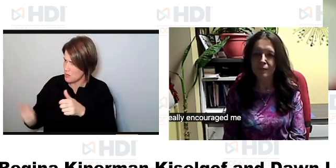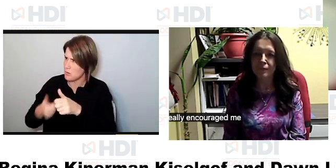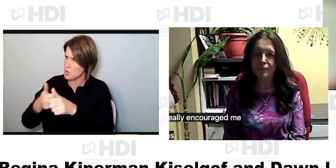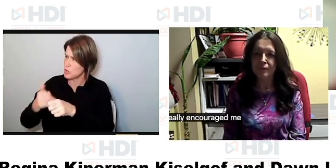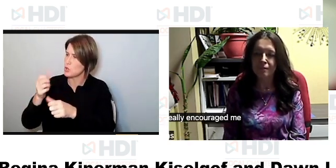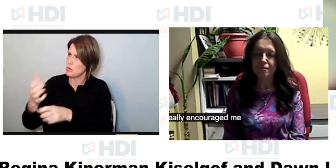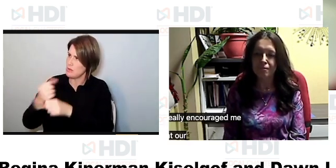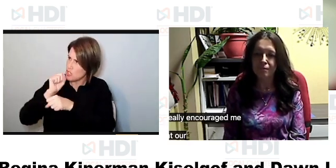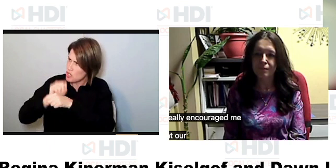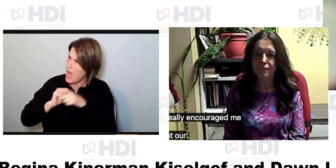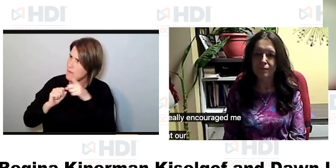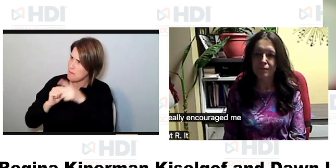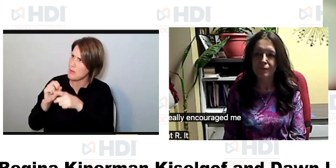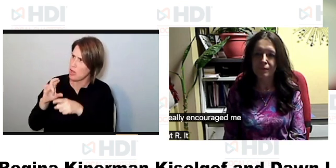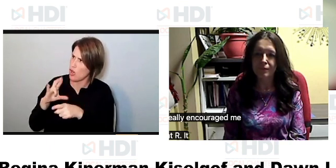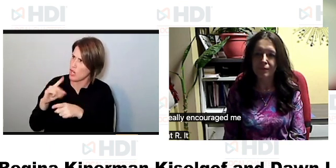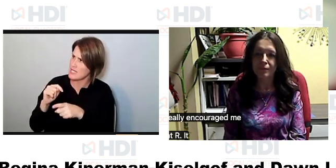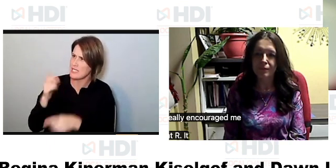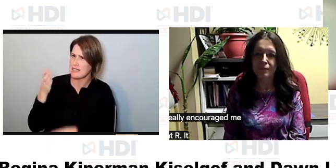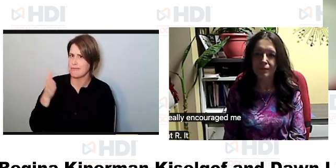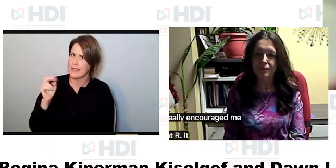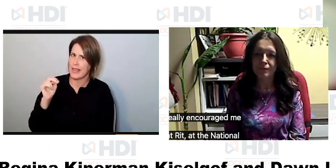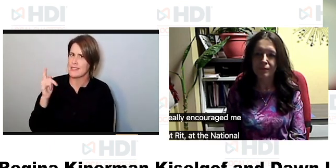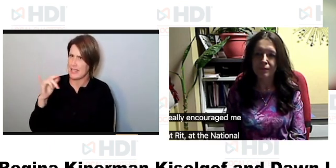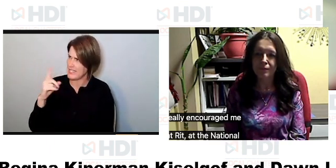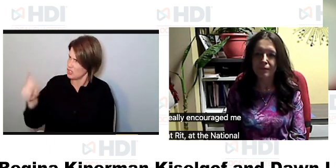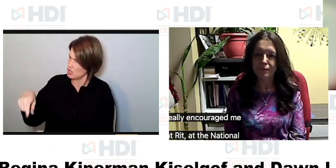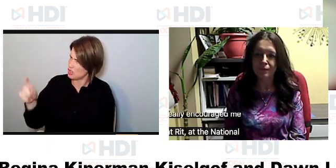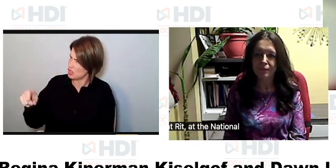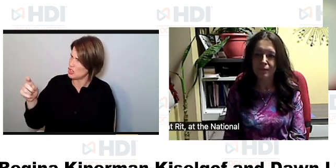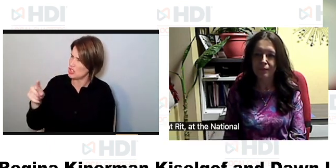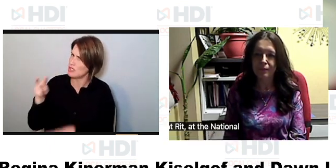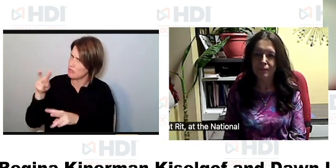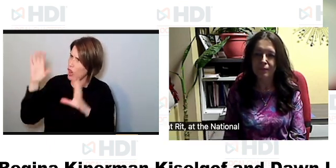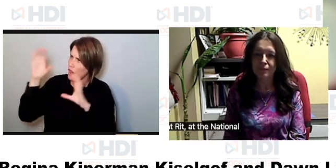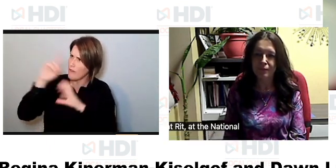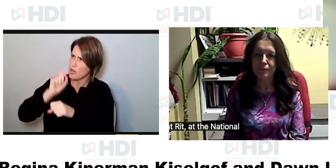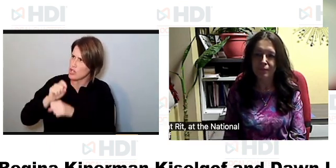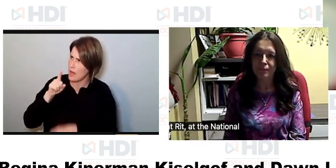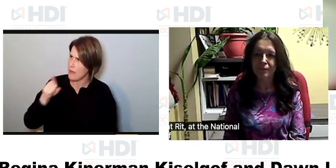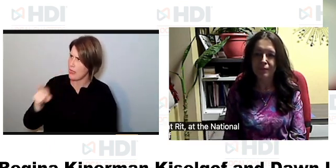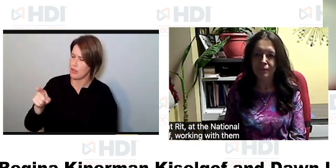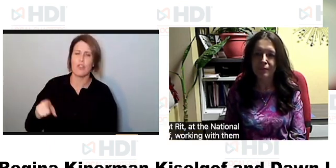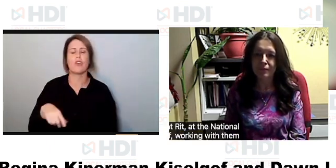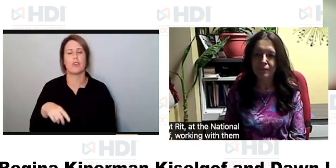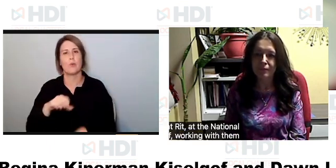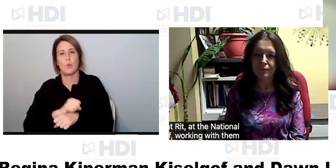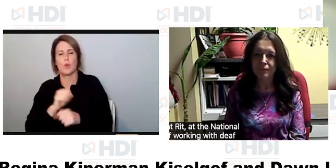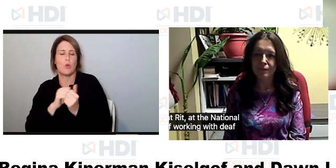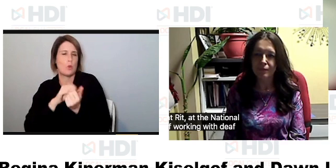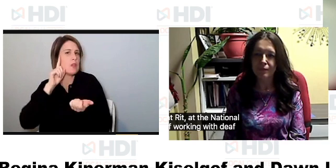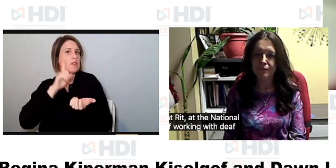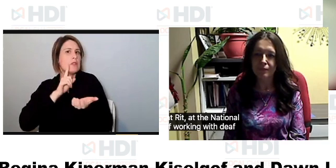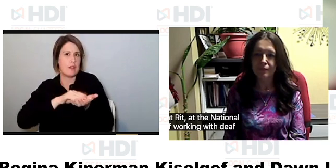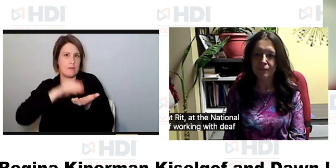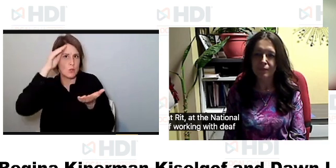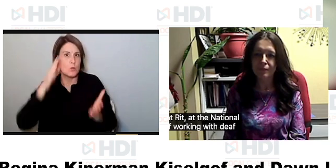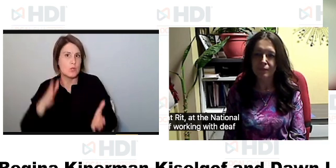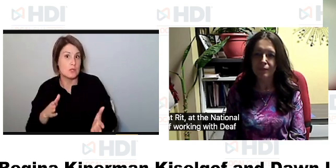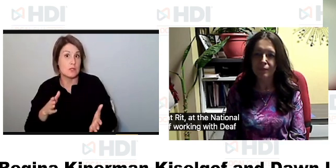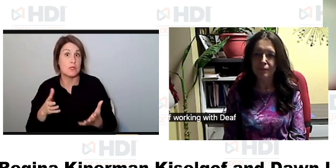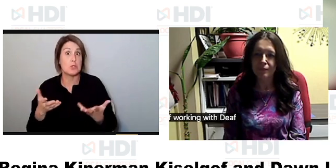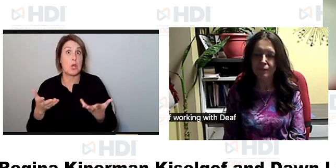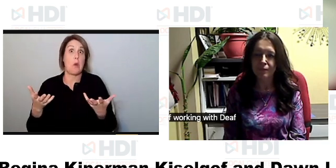at rit at the national technical institute for the deaf working with deaf students so i